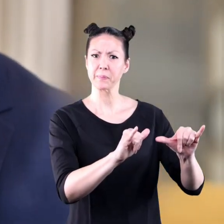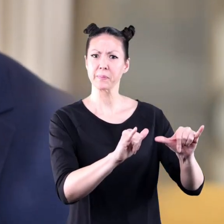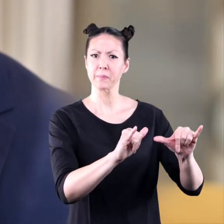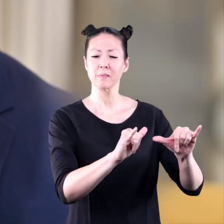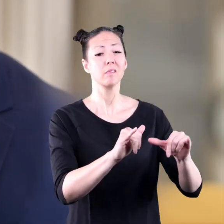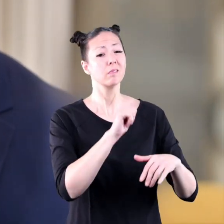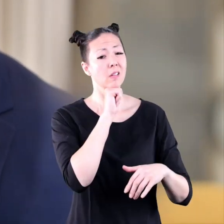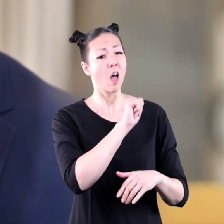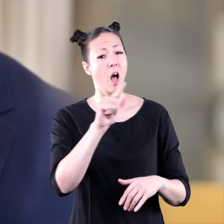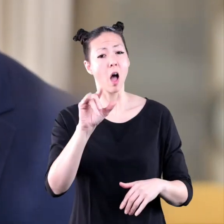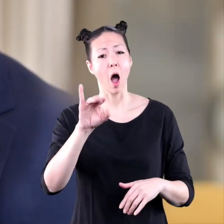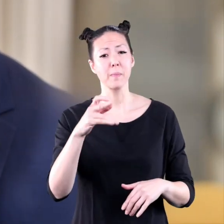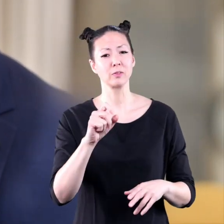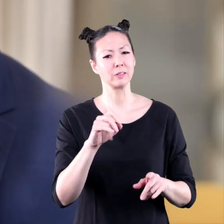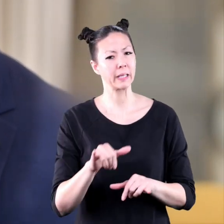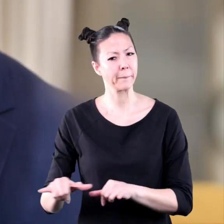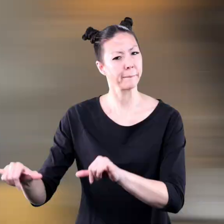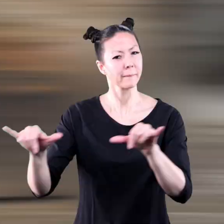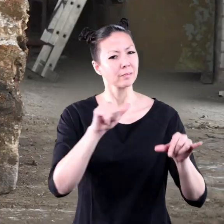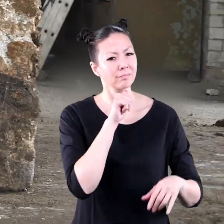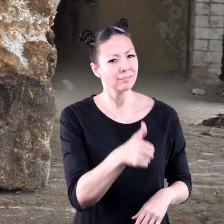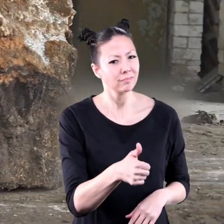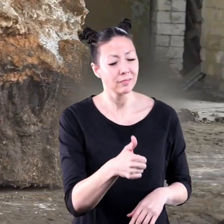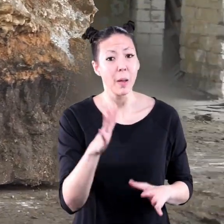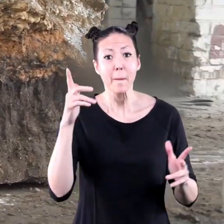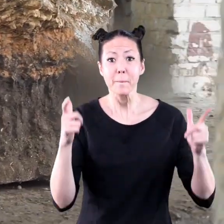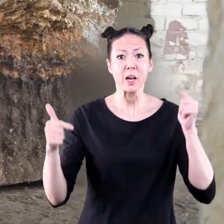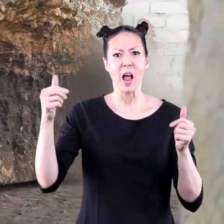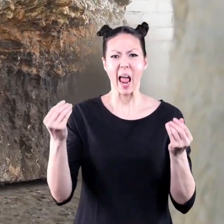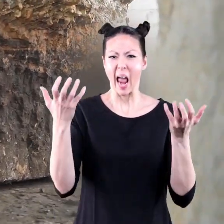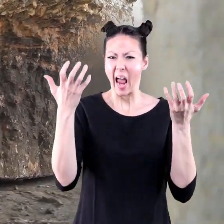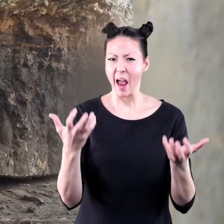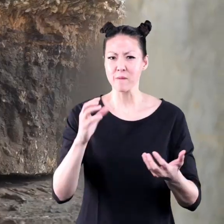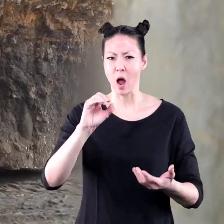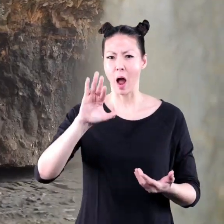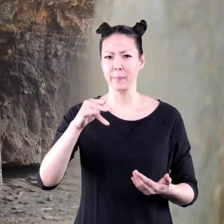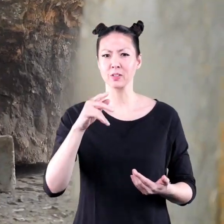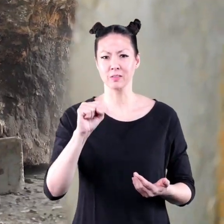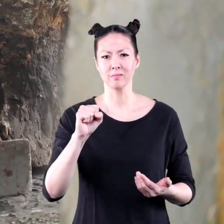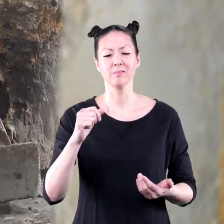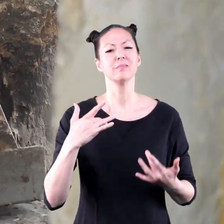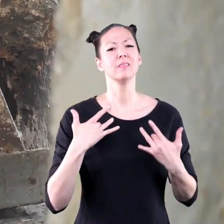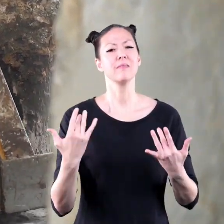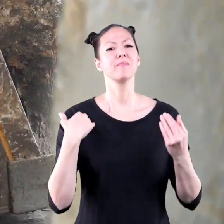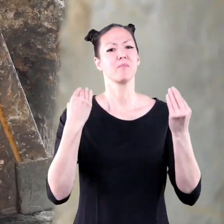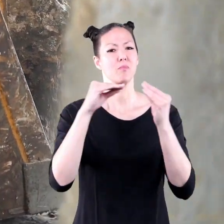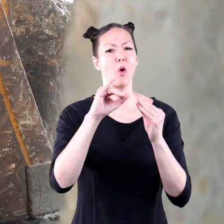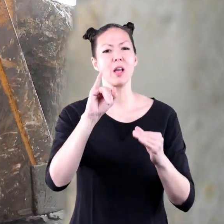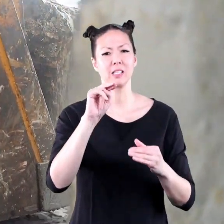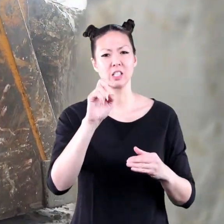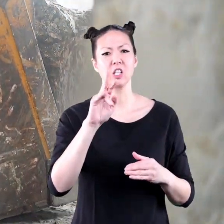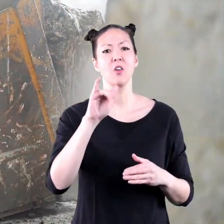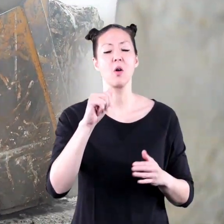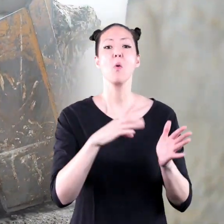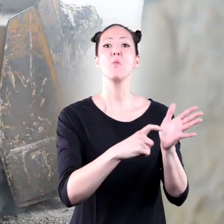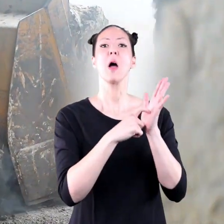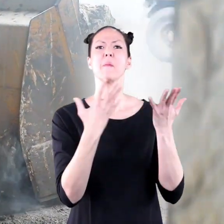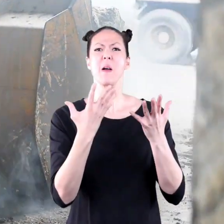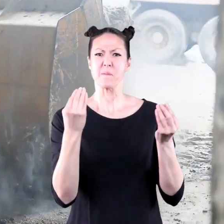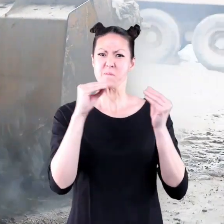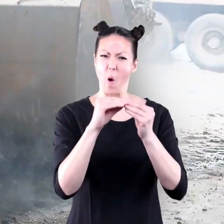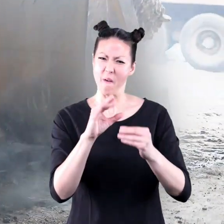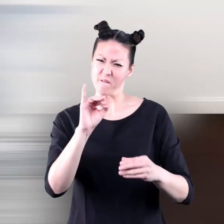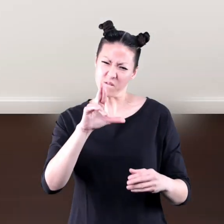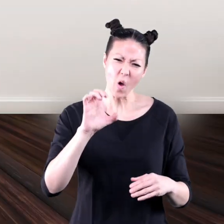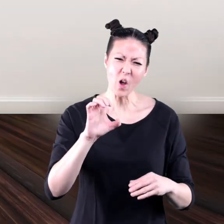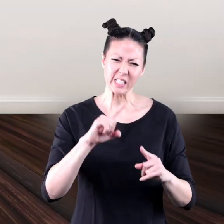But not all objects are the same. Bigger and heavier objects have more inertia, which requires more force to move